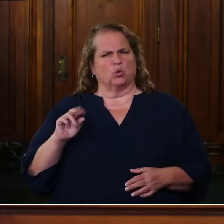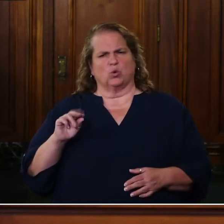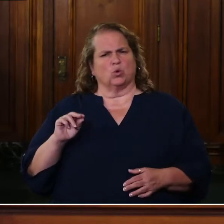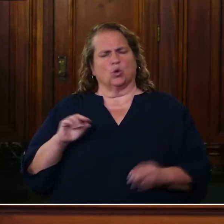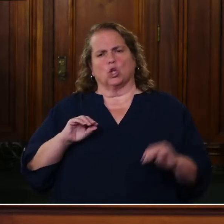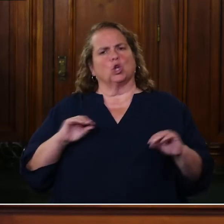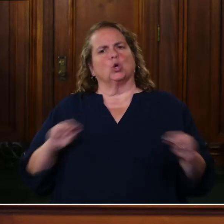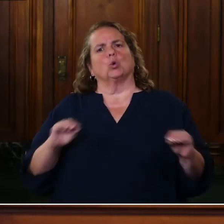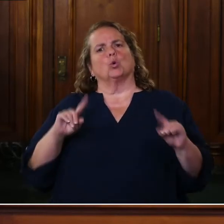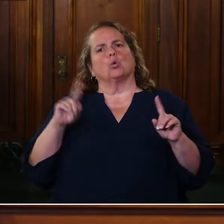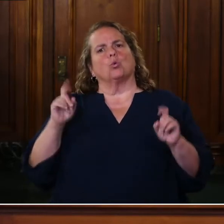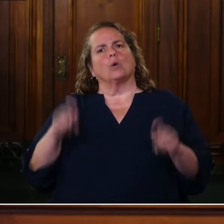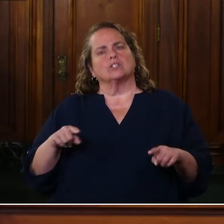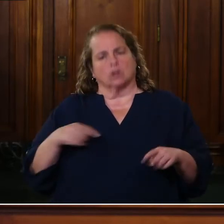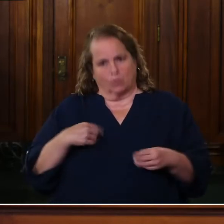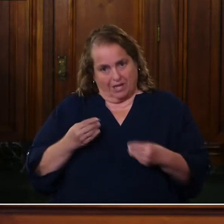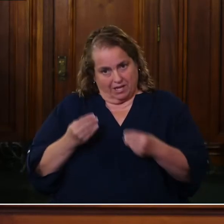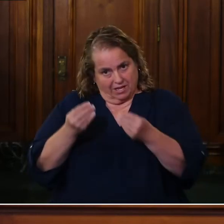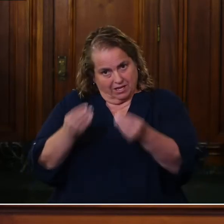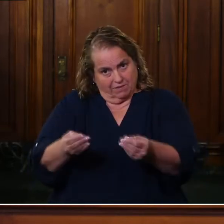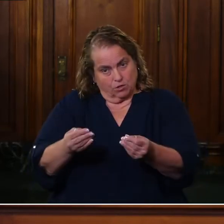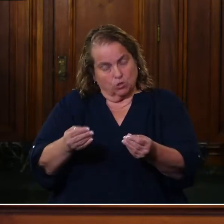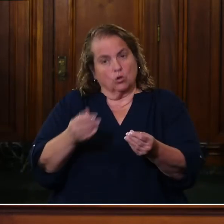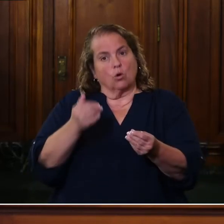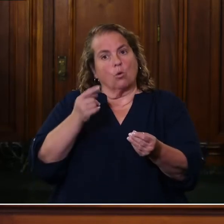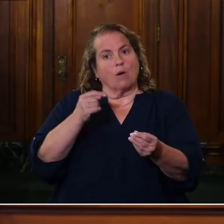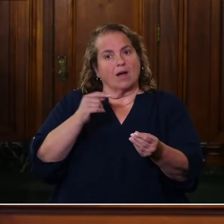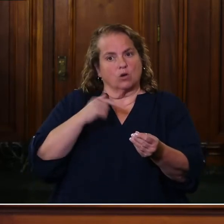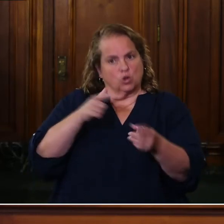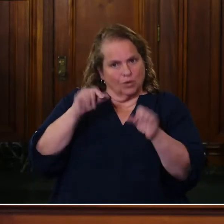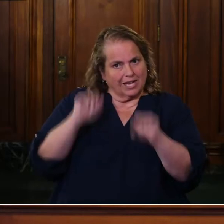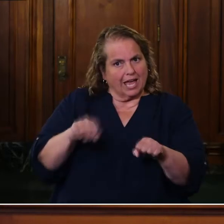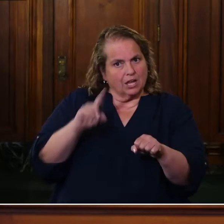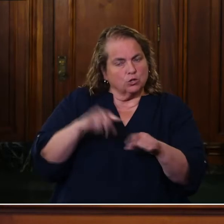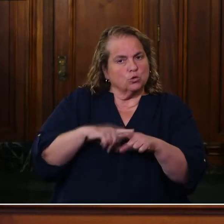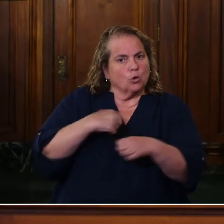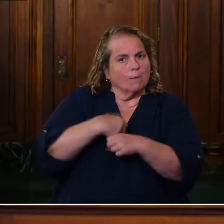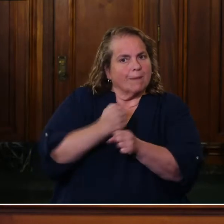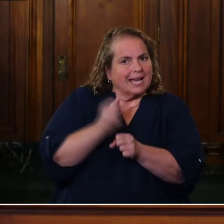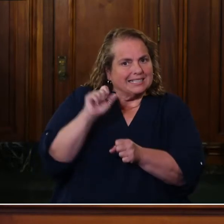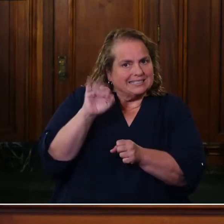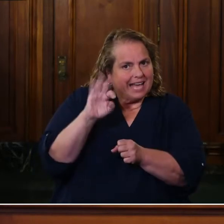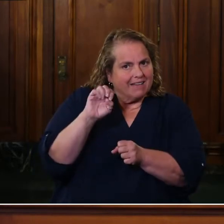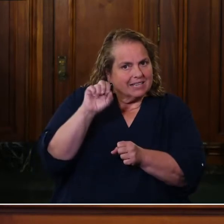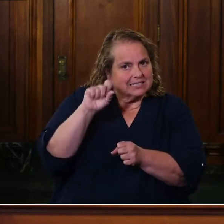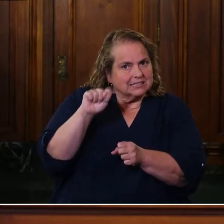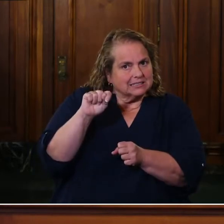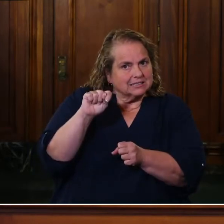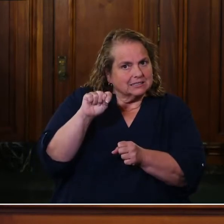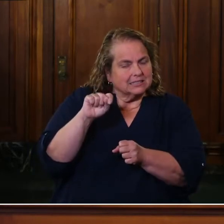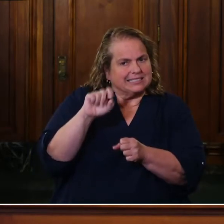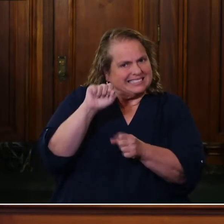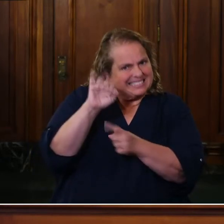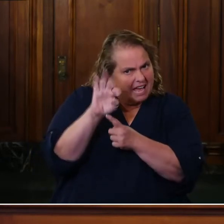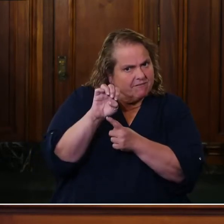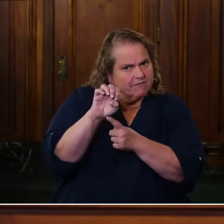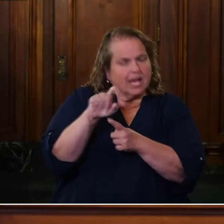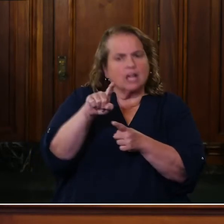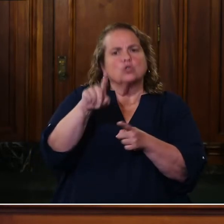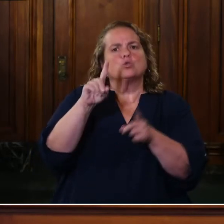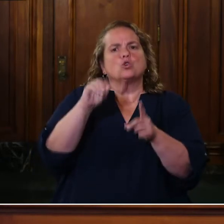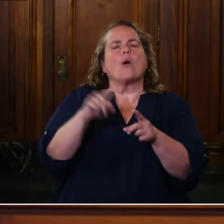give you the, the steps that under our current knowledge will make it the safest. And we hope you'll take as many of them as you can